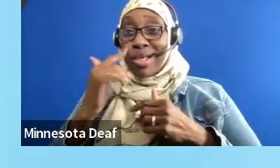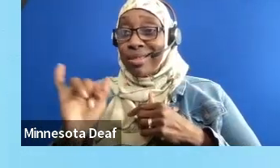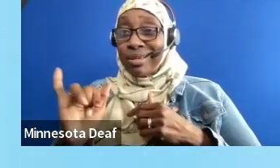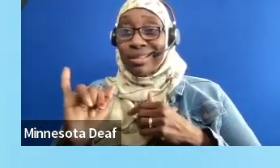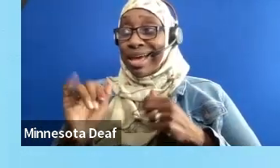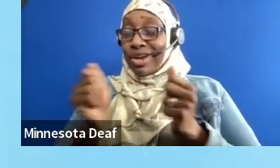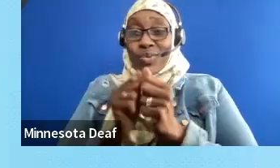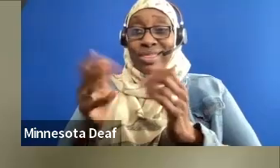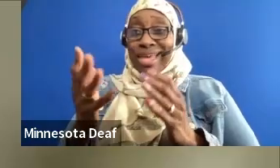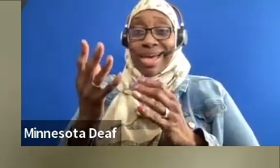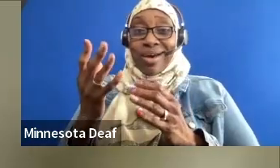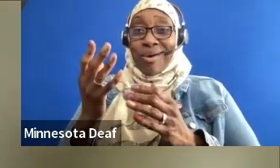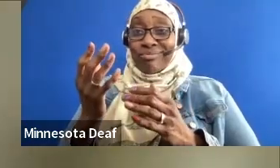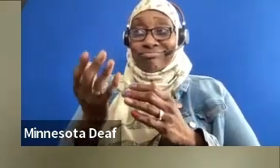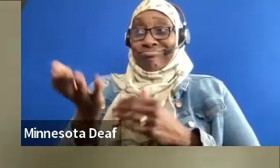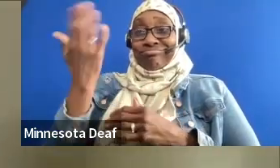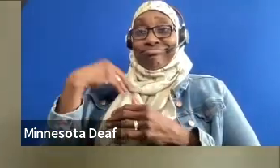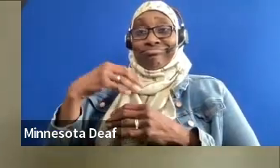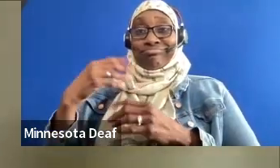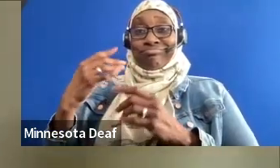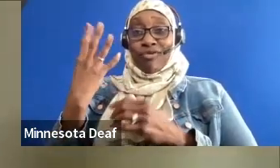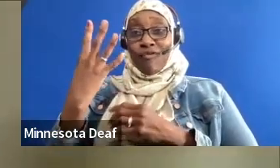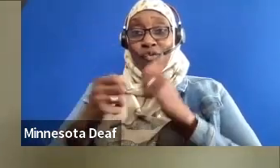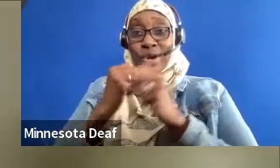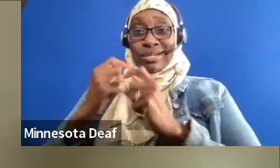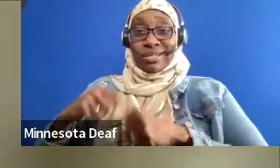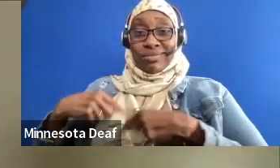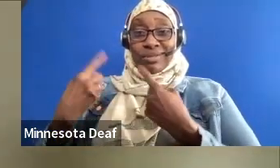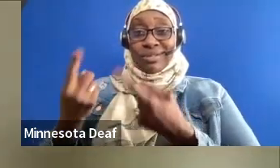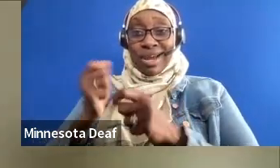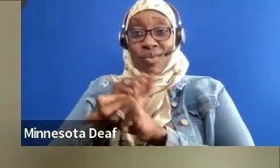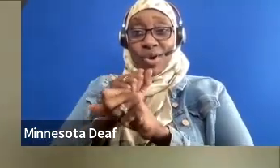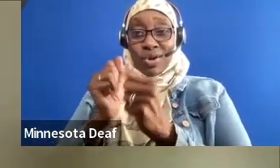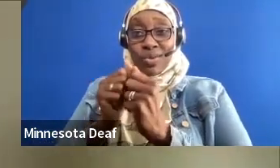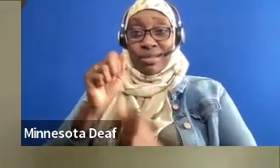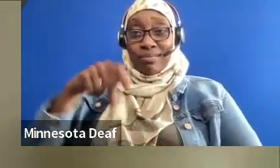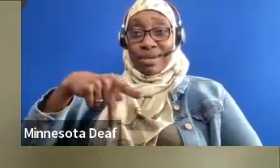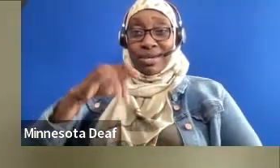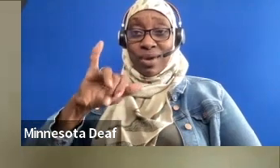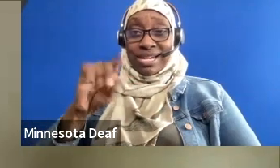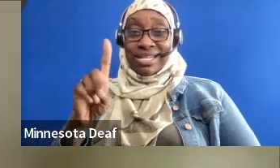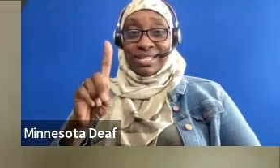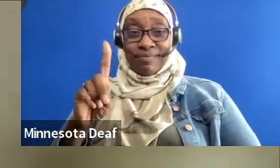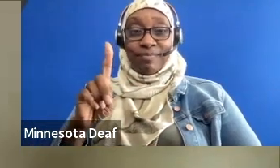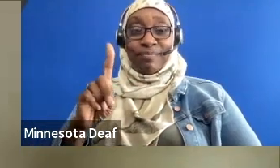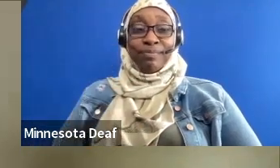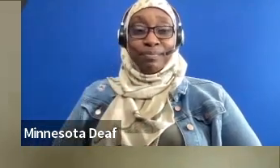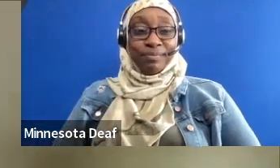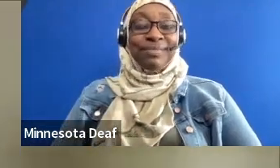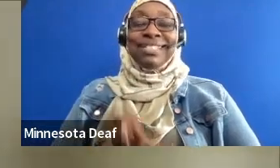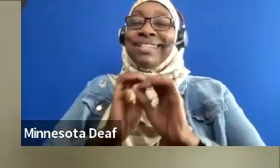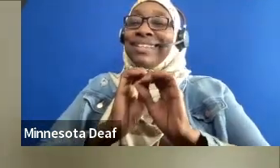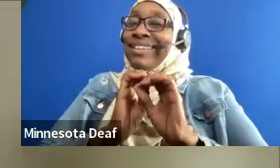PYD. There is nothing like mentoring and role modeling to change the life of a young person with a